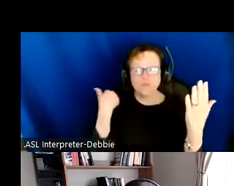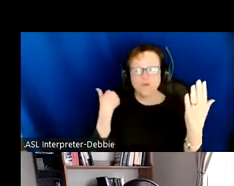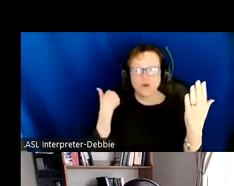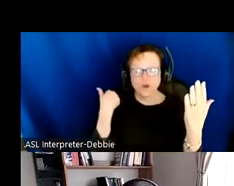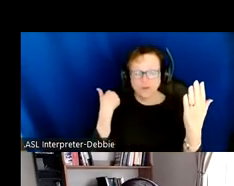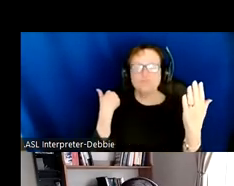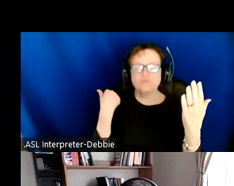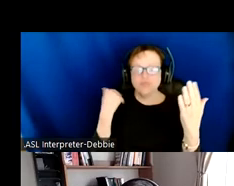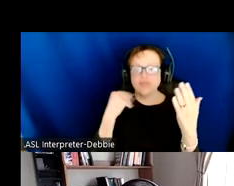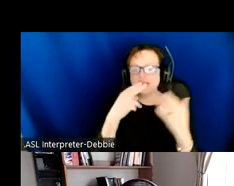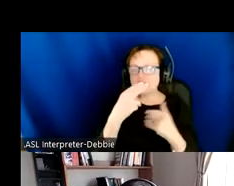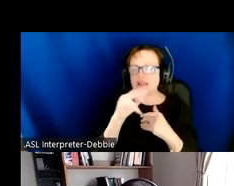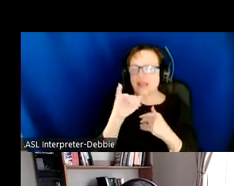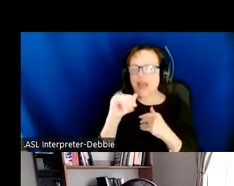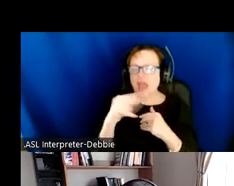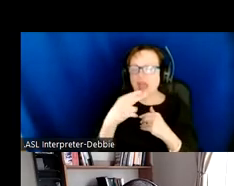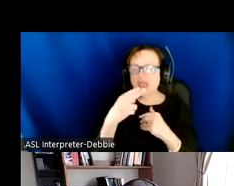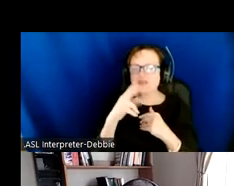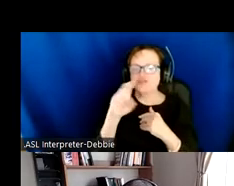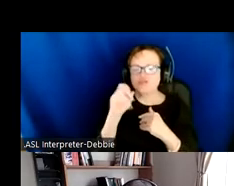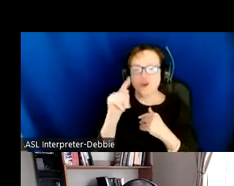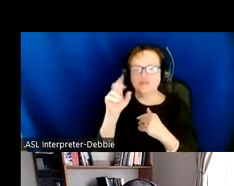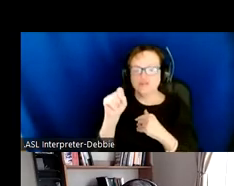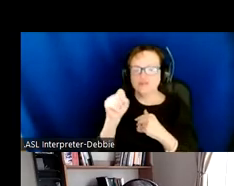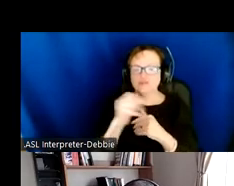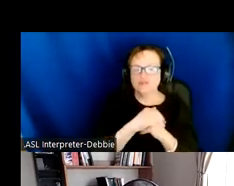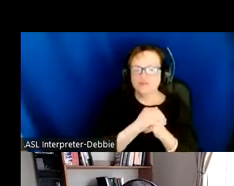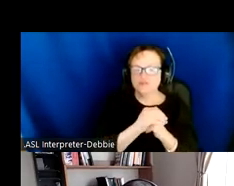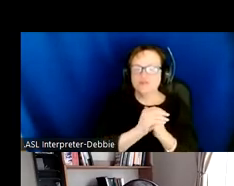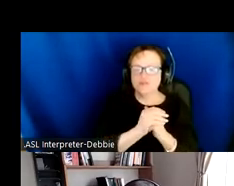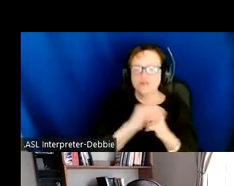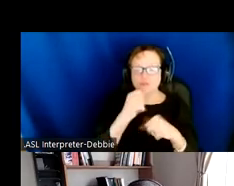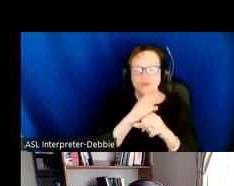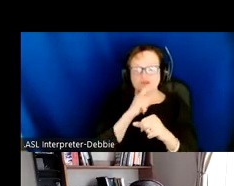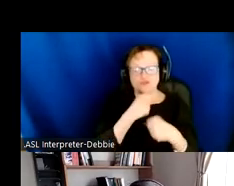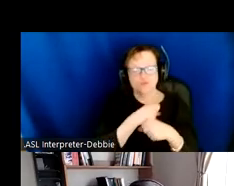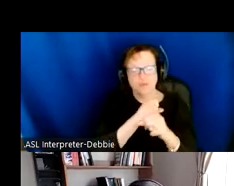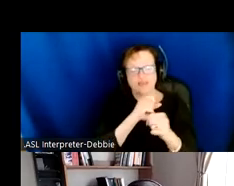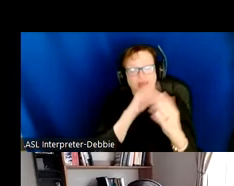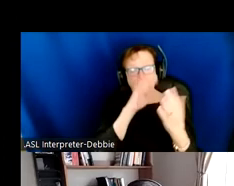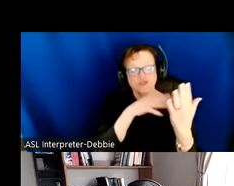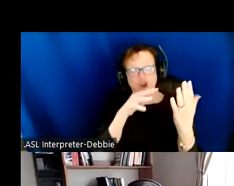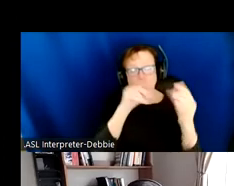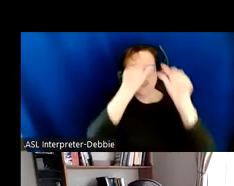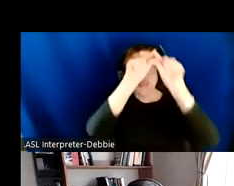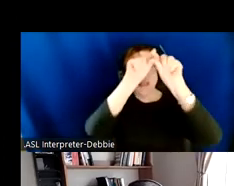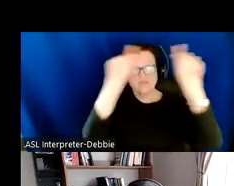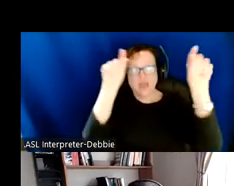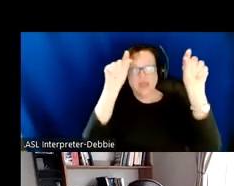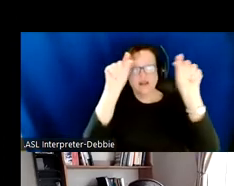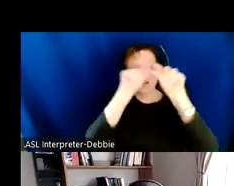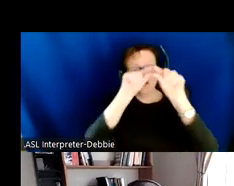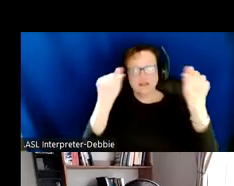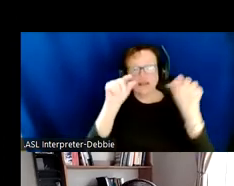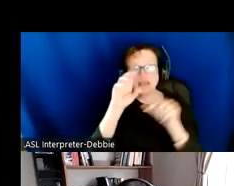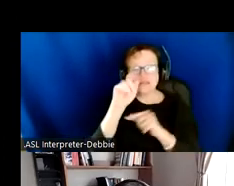done in HiCharts, as was the Ethereum chart. Make sure when you're generating your chart to fill in the title and subtitle fields so that we can give